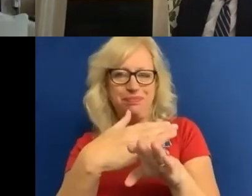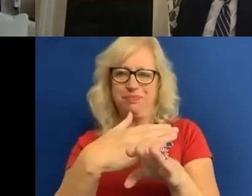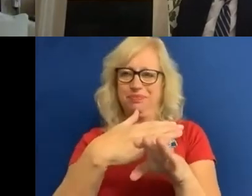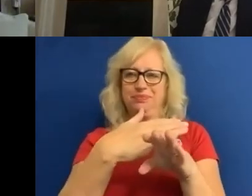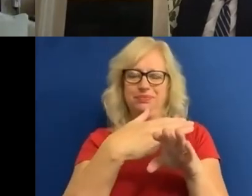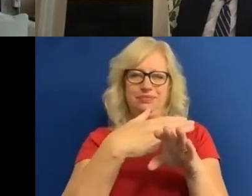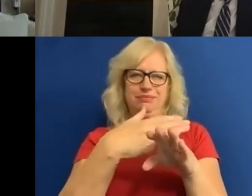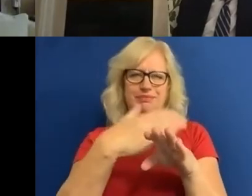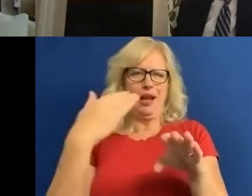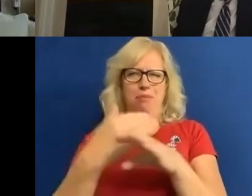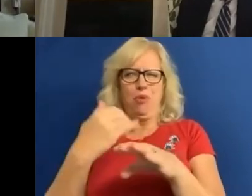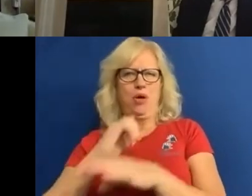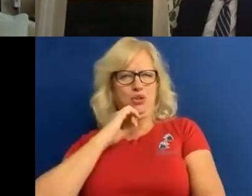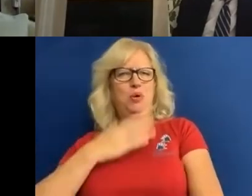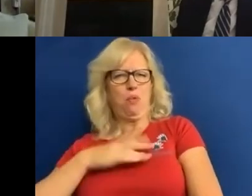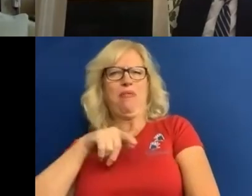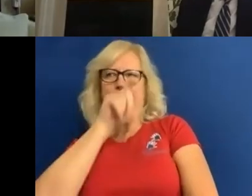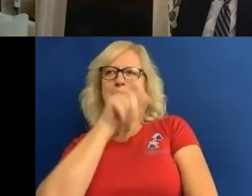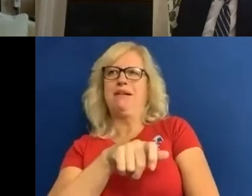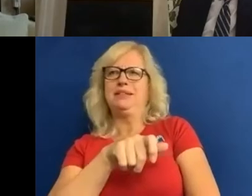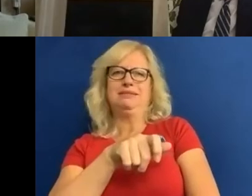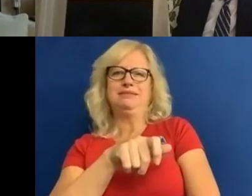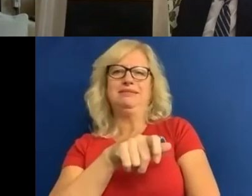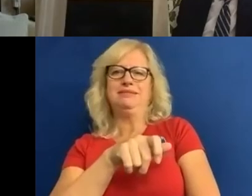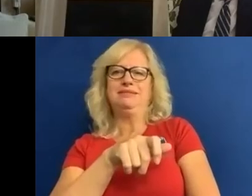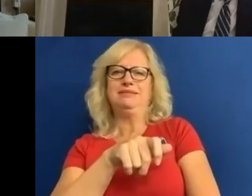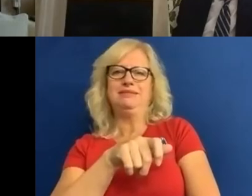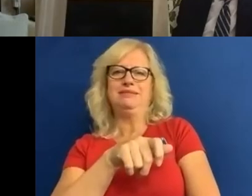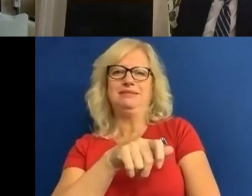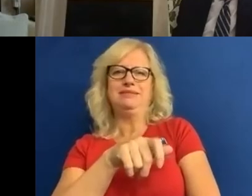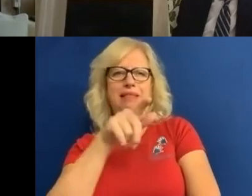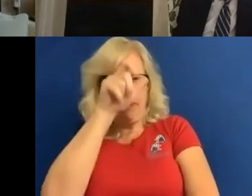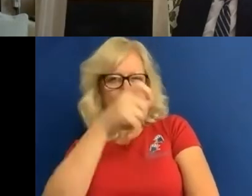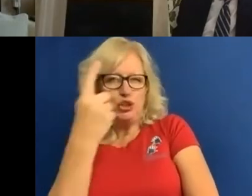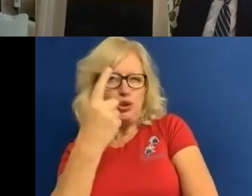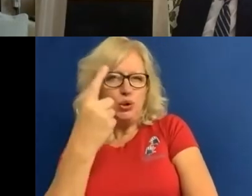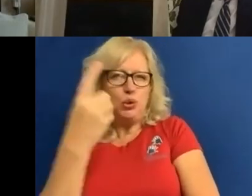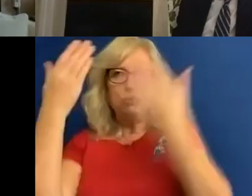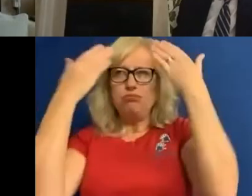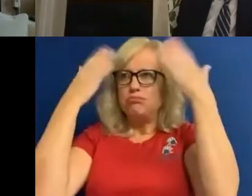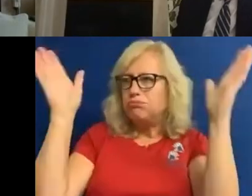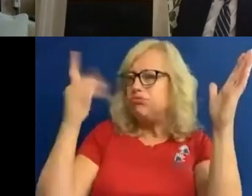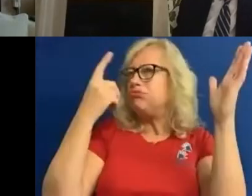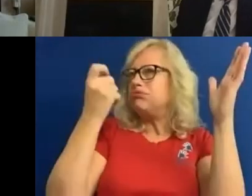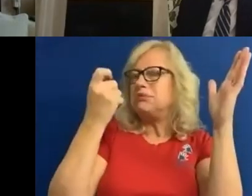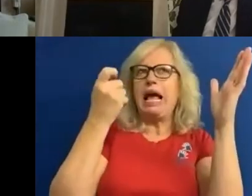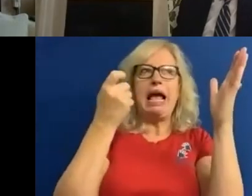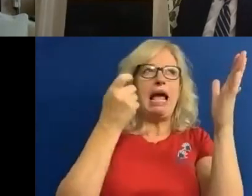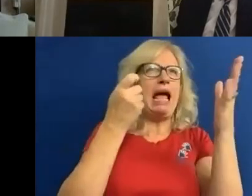not going to run away at the first sign of a problem, but look at different ways of managing and finding solutions to that problem.